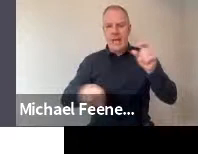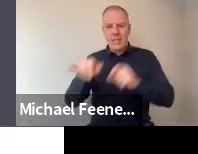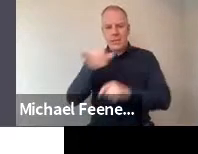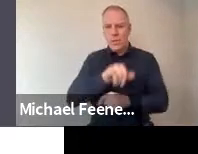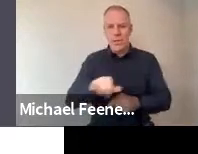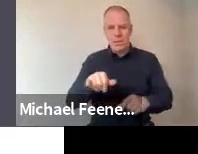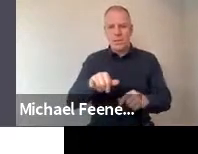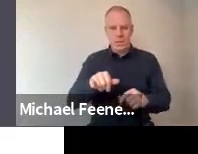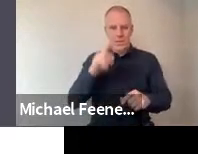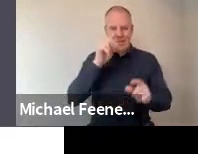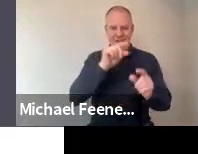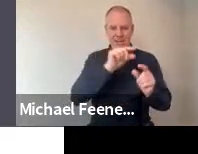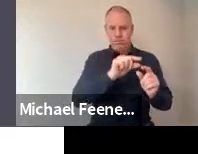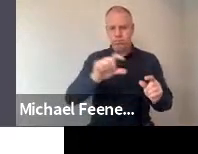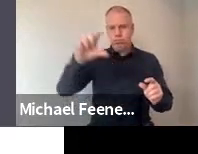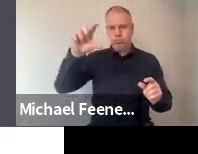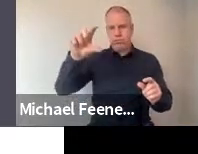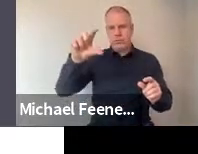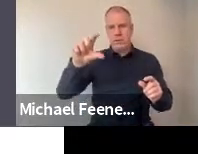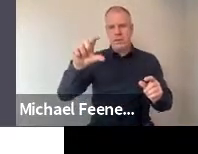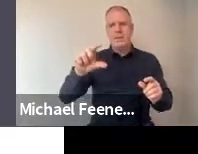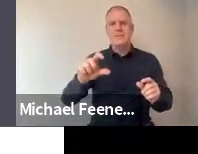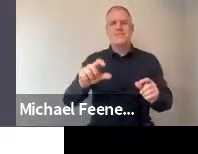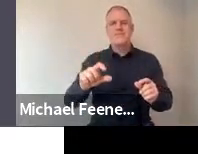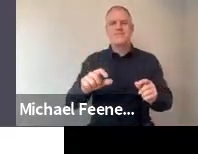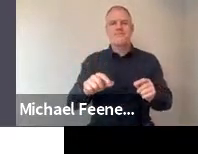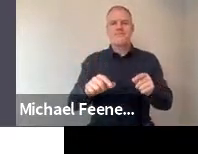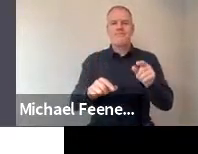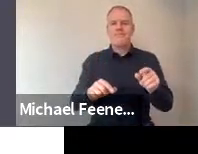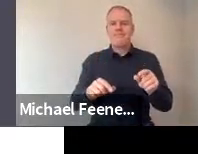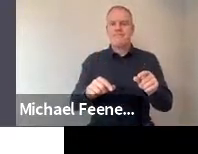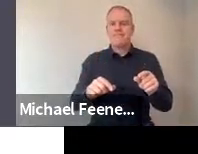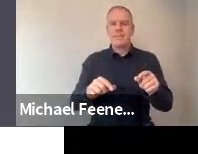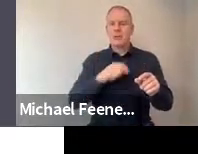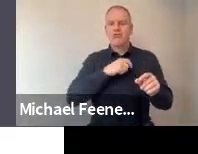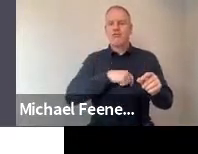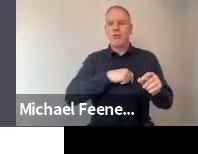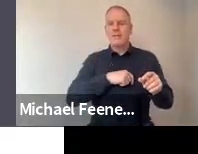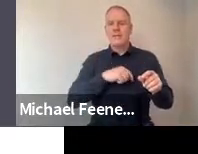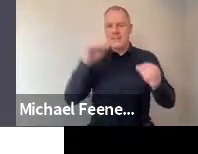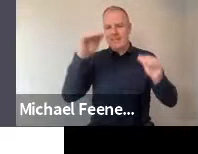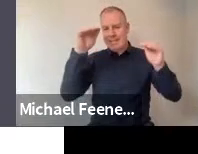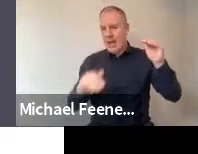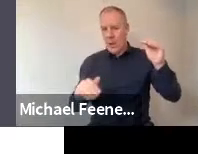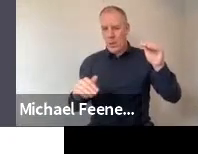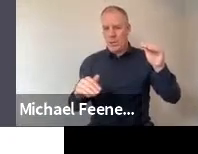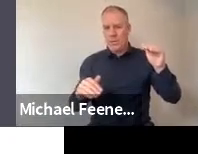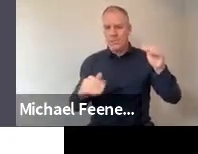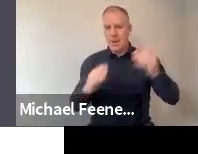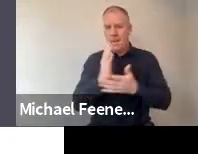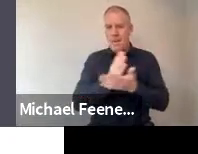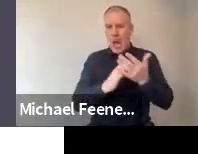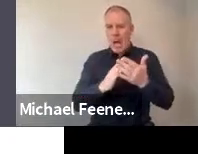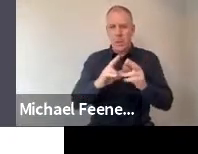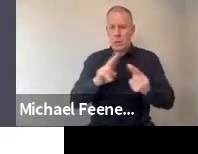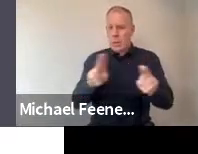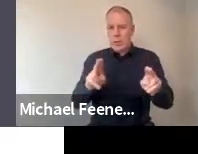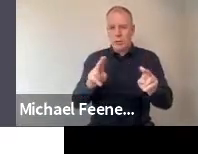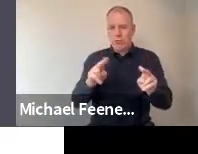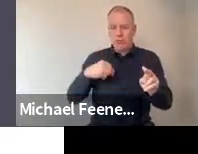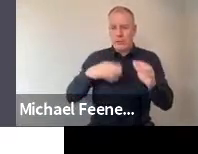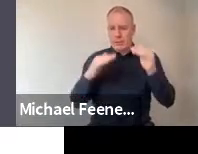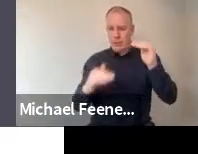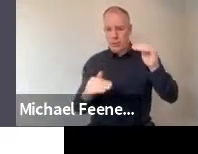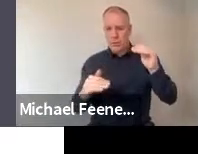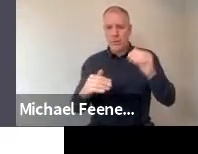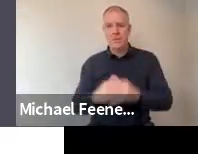ticked up a little bit. And then the level of distrust has come down quite a bit on the partial distrust. So it was